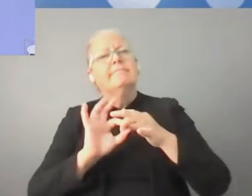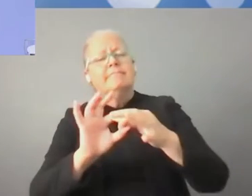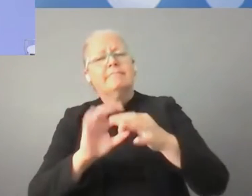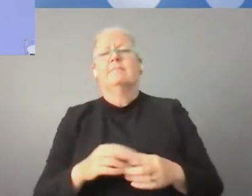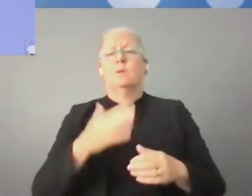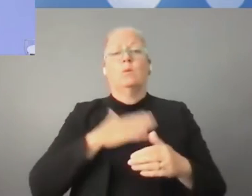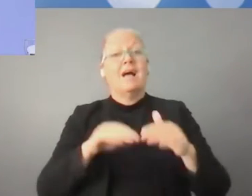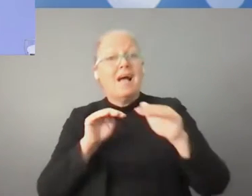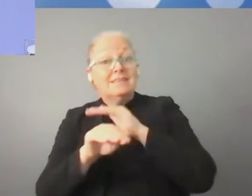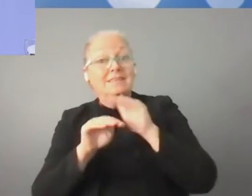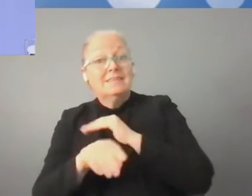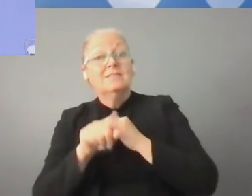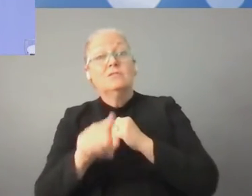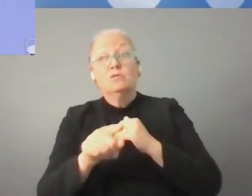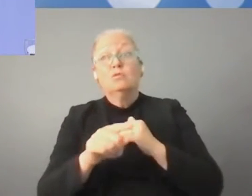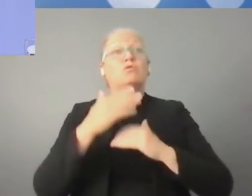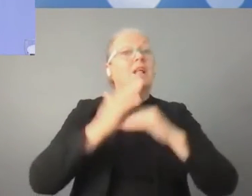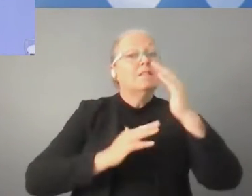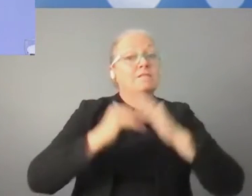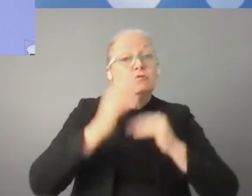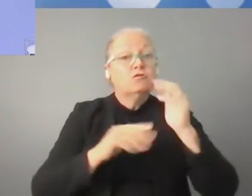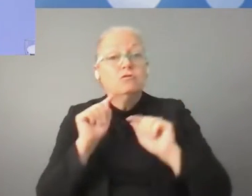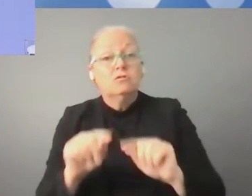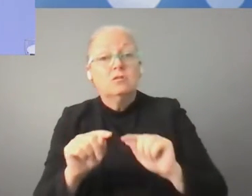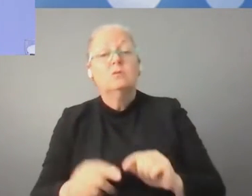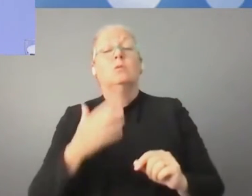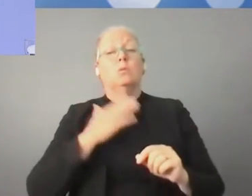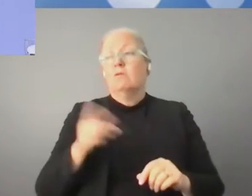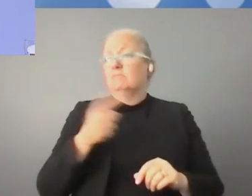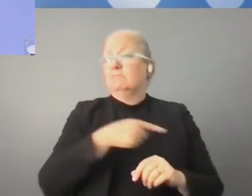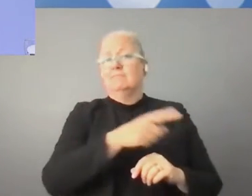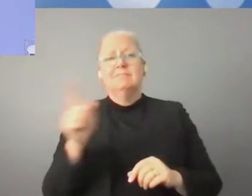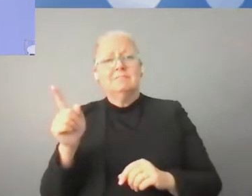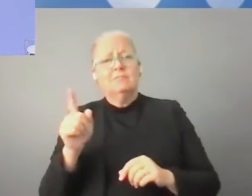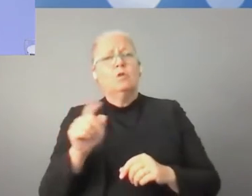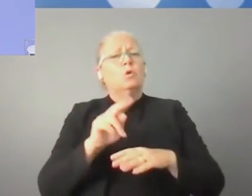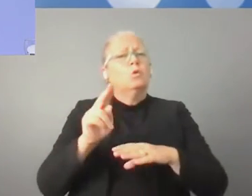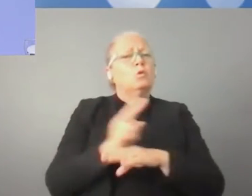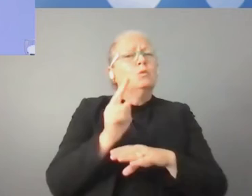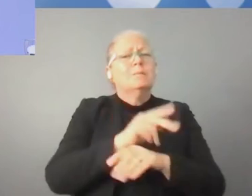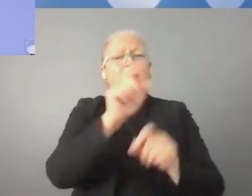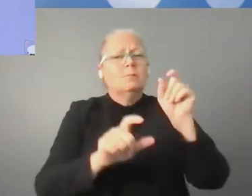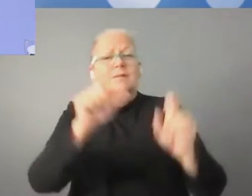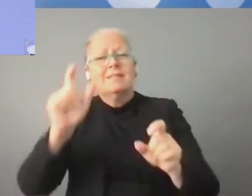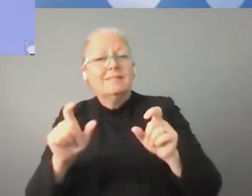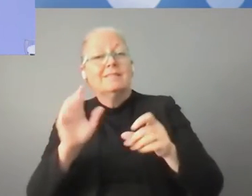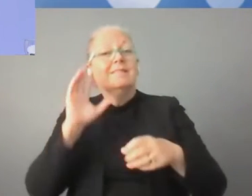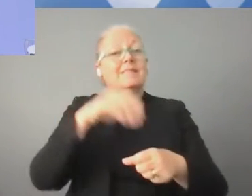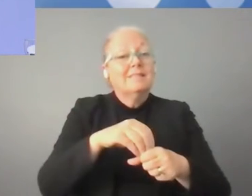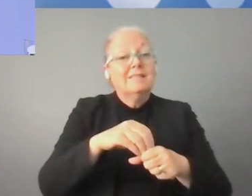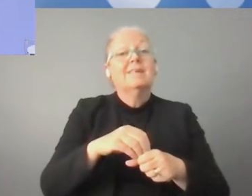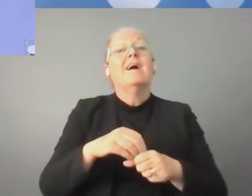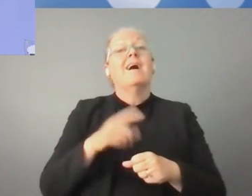skilled people to be able to be users of all this and to do all this. As the President of the AB said,